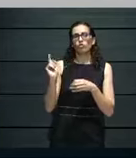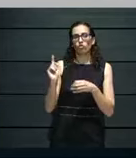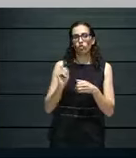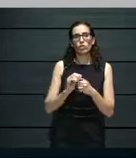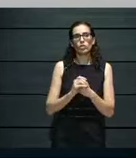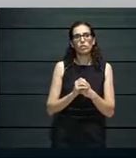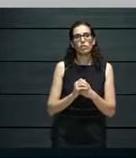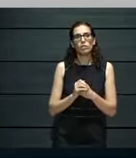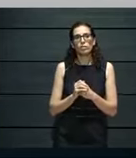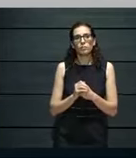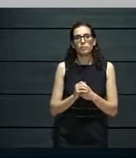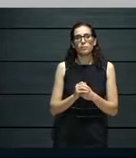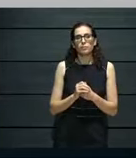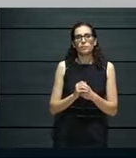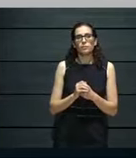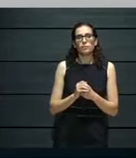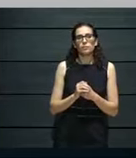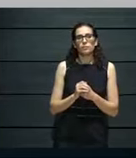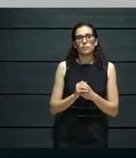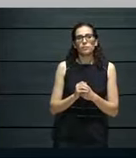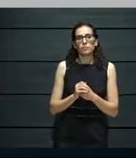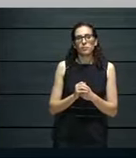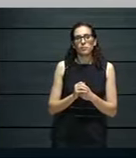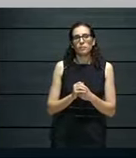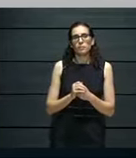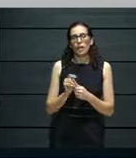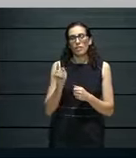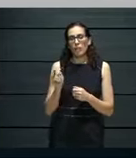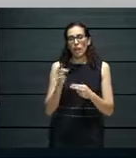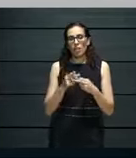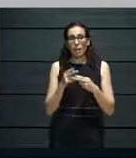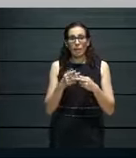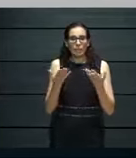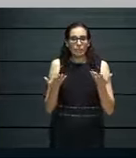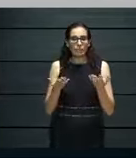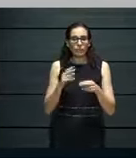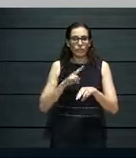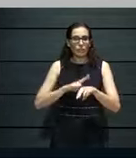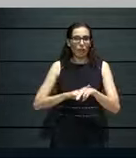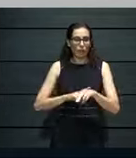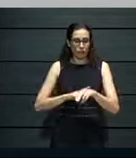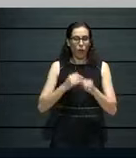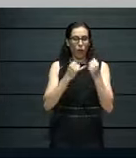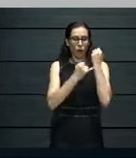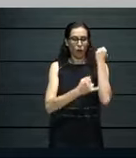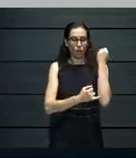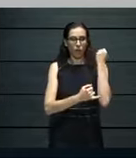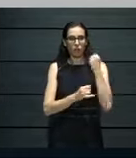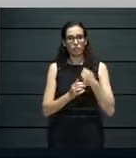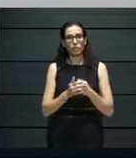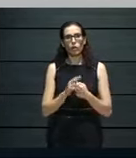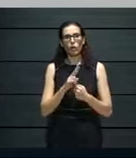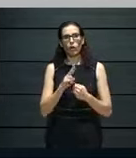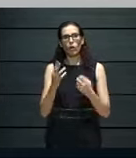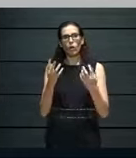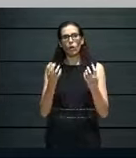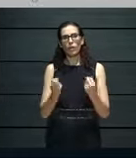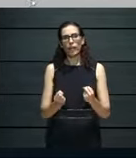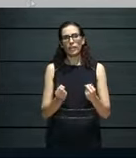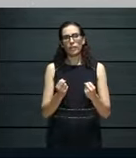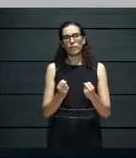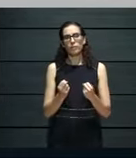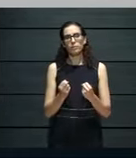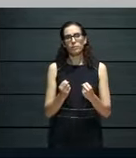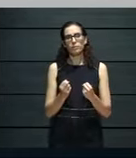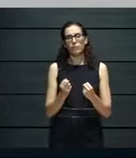did for, for, for this year and in, in the environment we had. And we had, um, three, um,